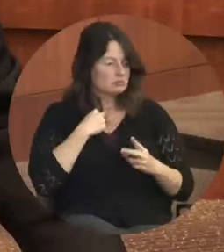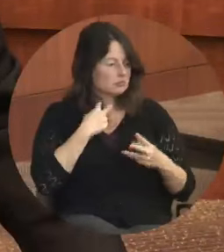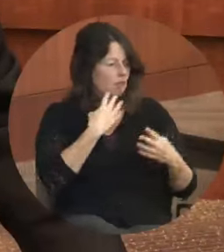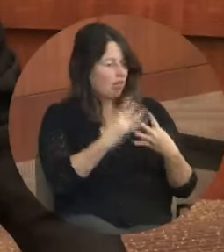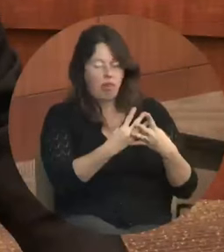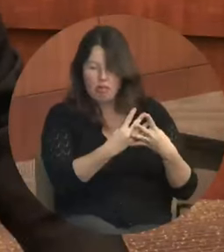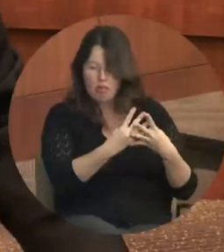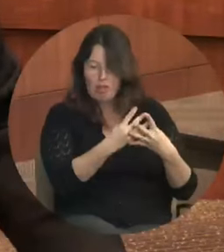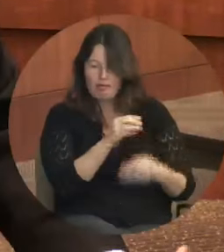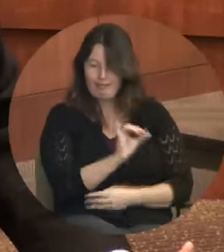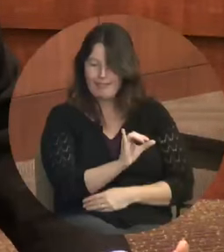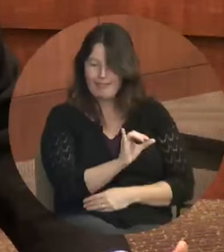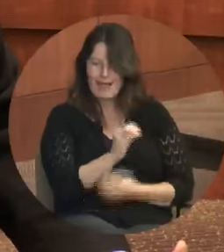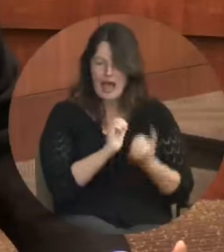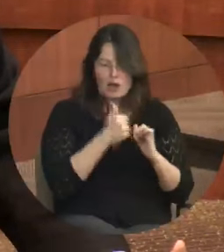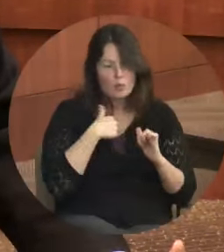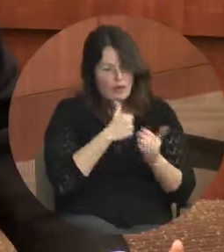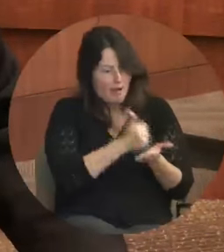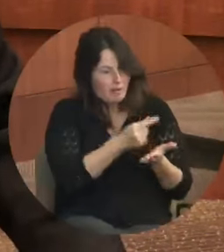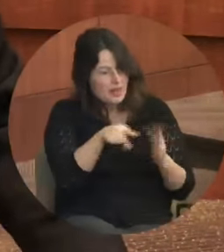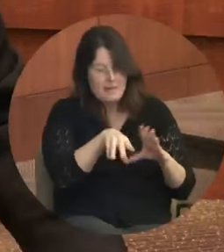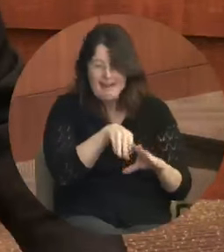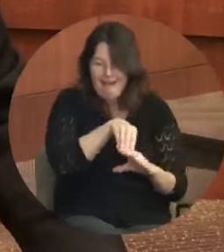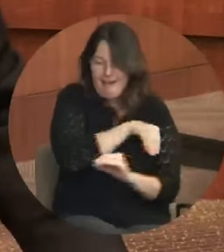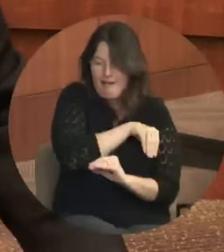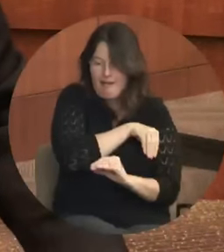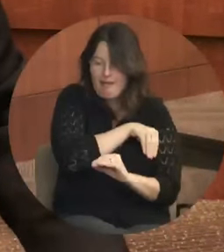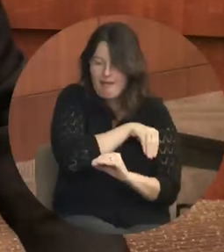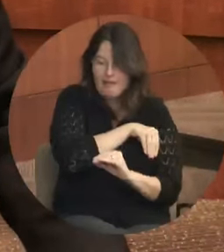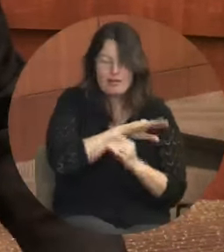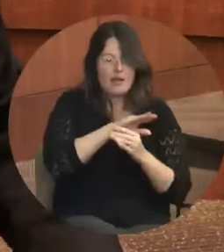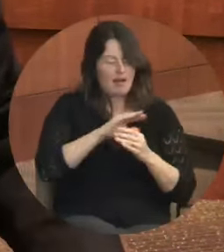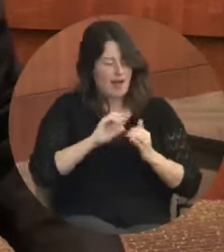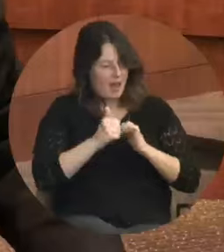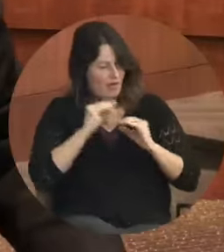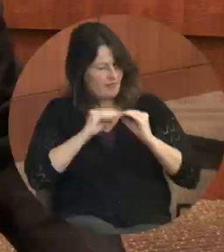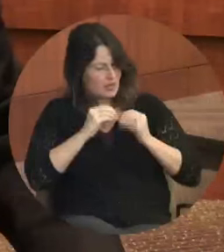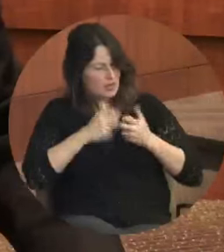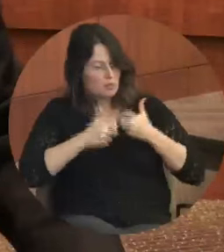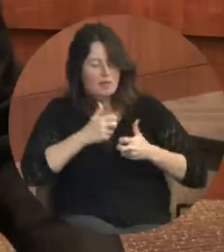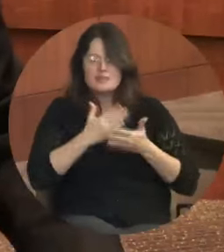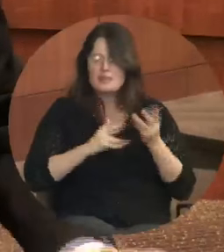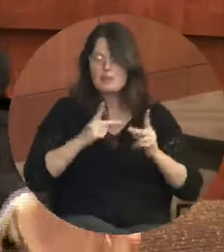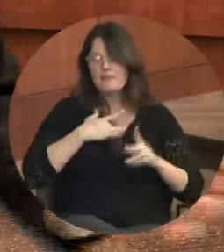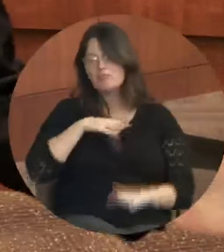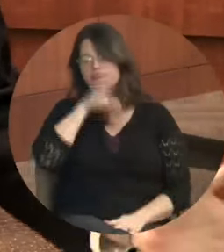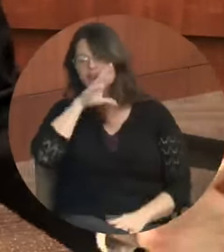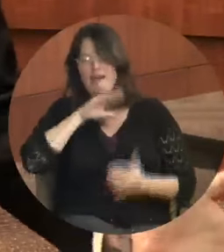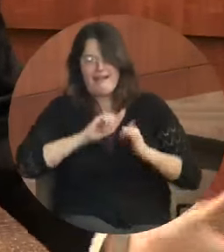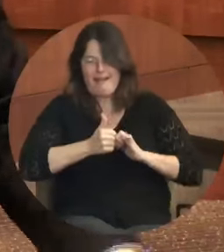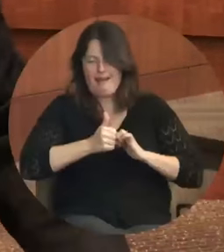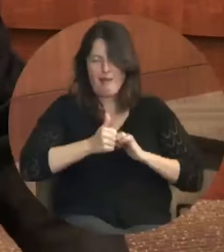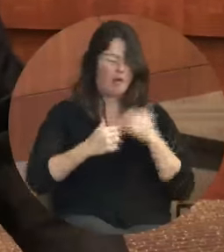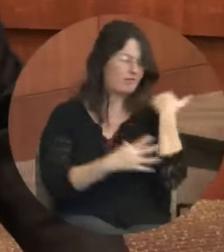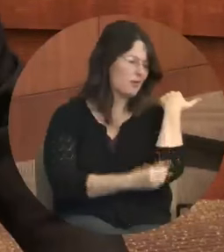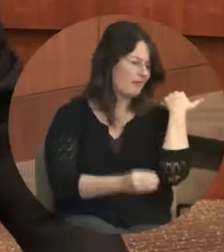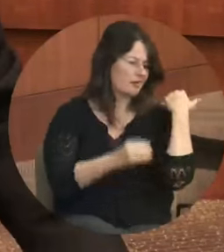I don't know how to fix this problem, right? Or poverty's been around forever. You can't fix that.